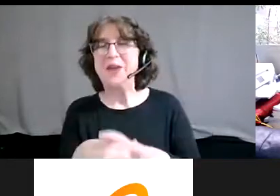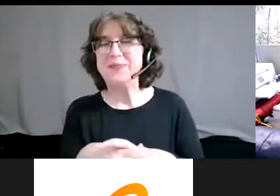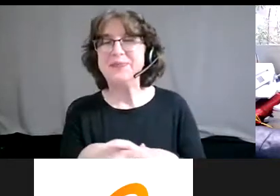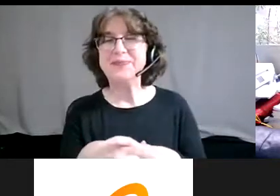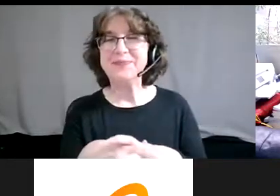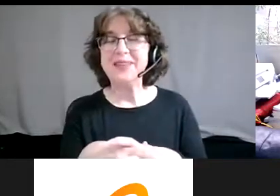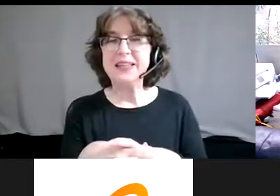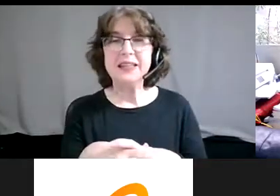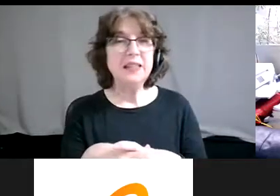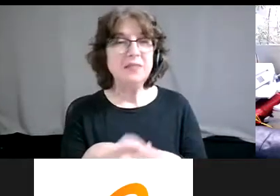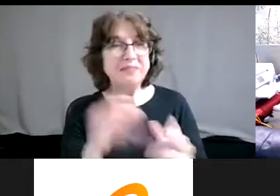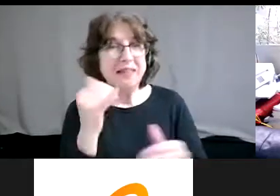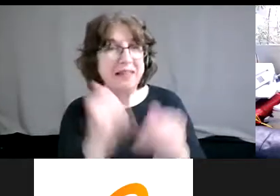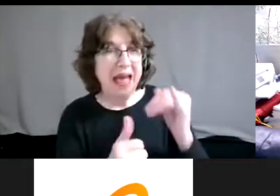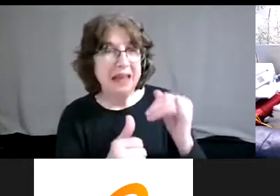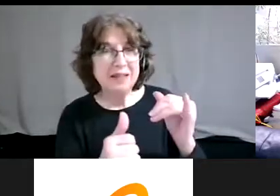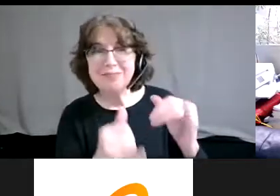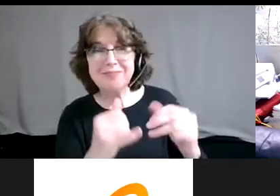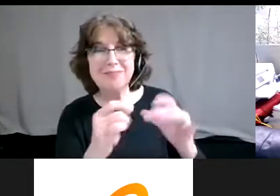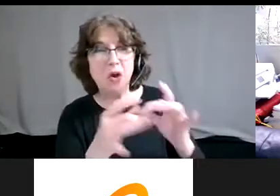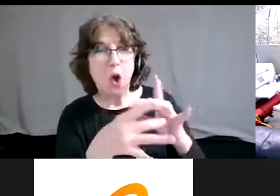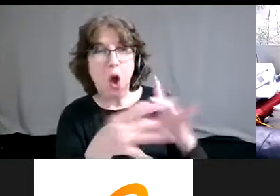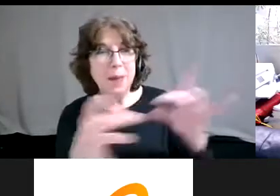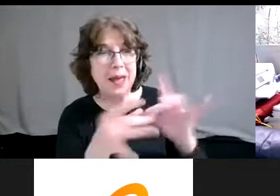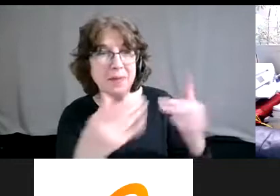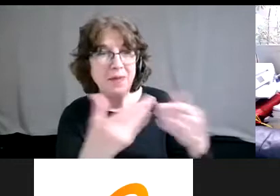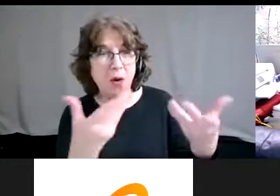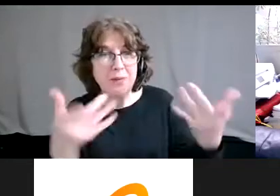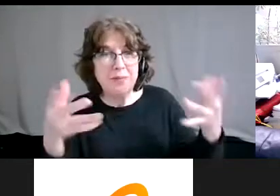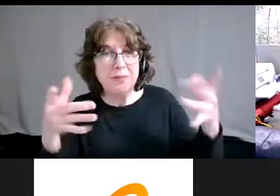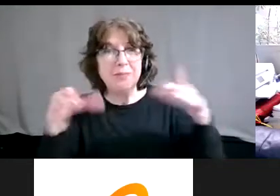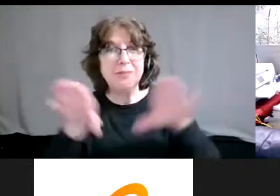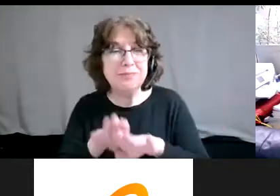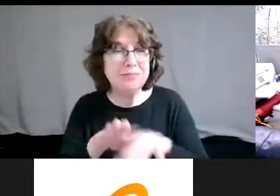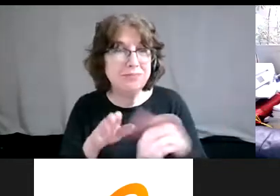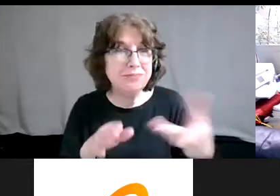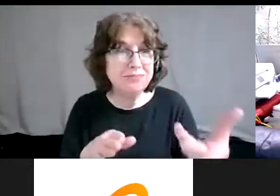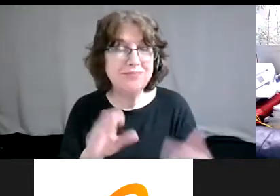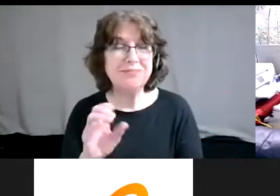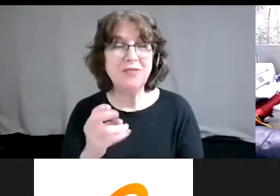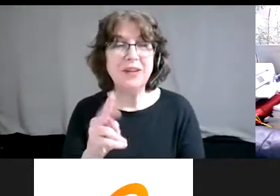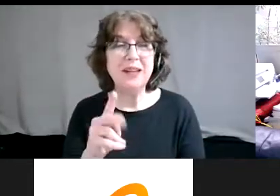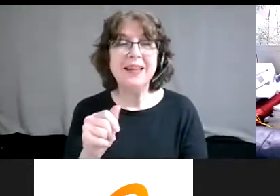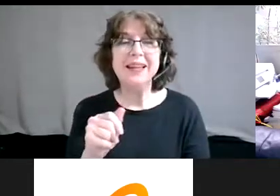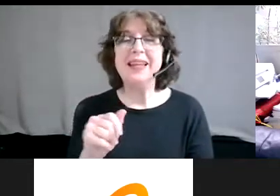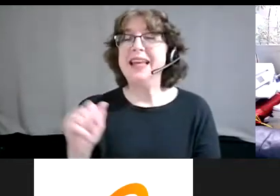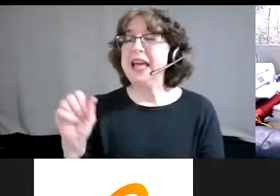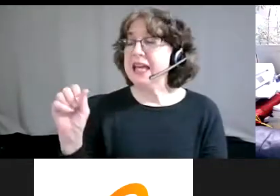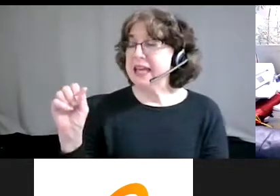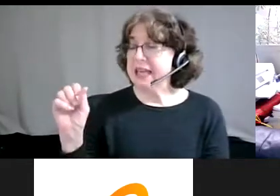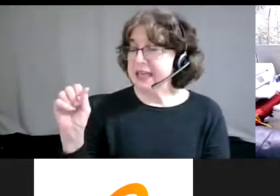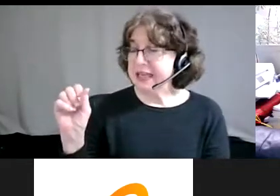So is there any last parting comments before I wrap up that you'd like to make? Yeah. Um,